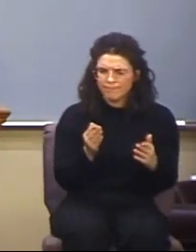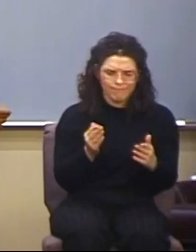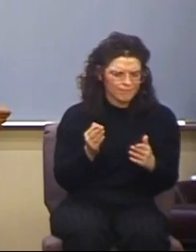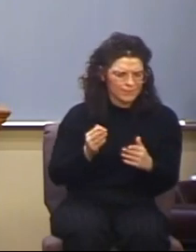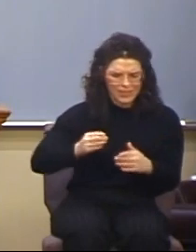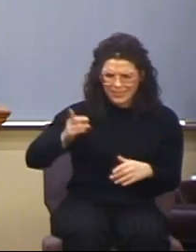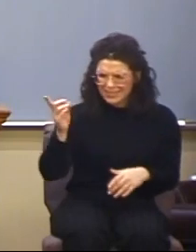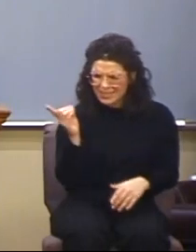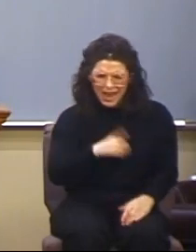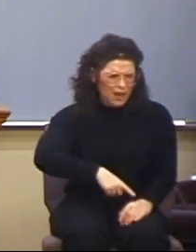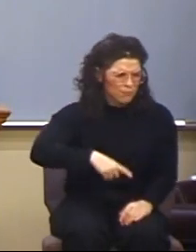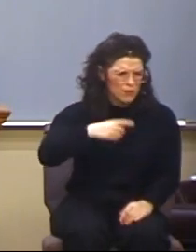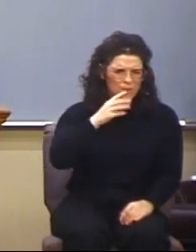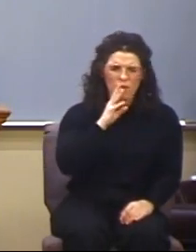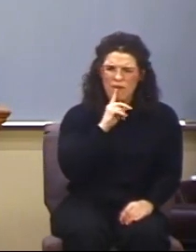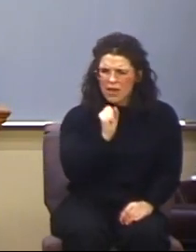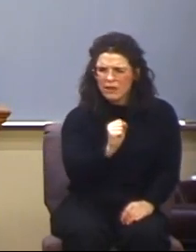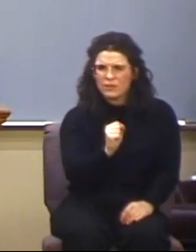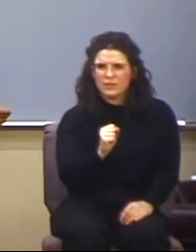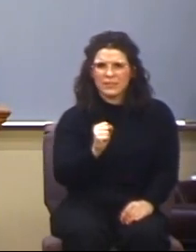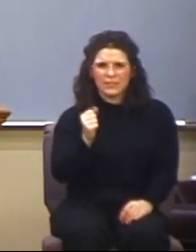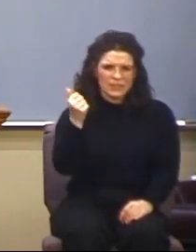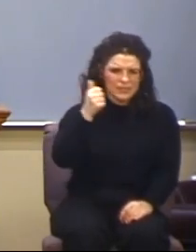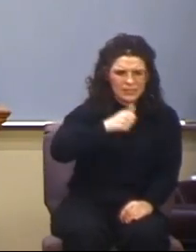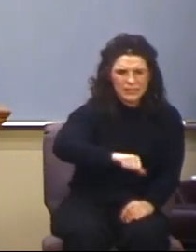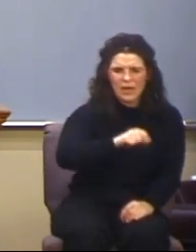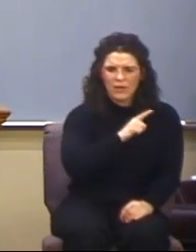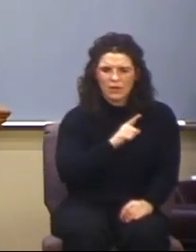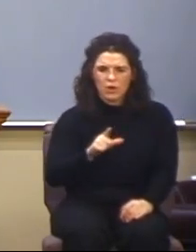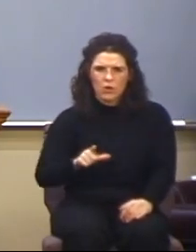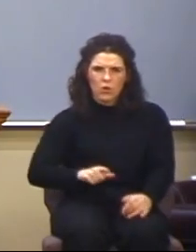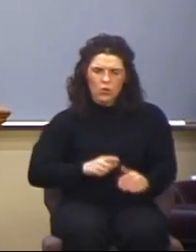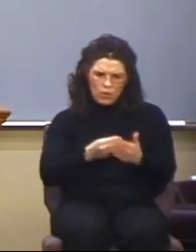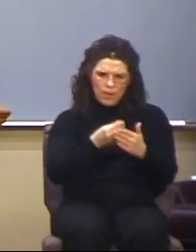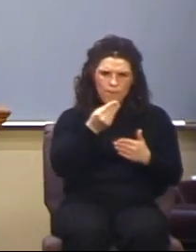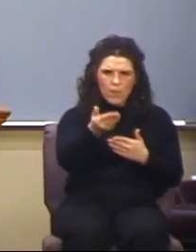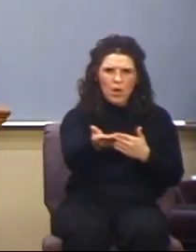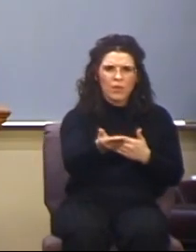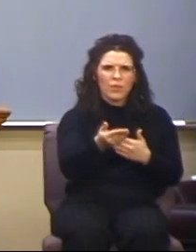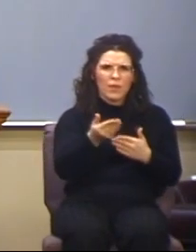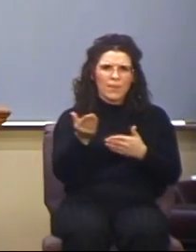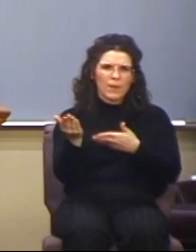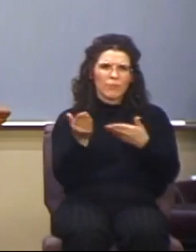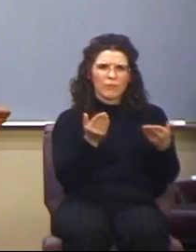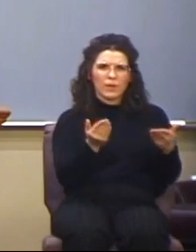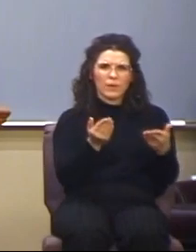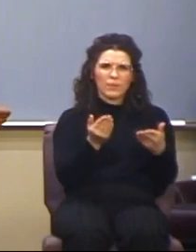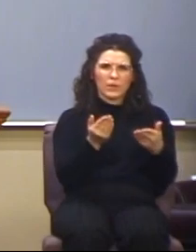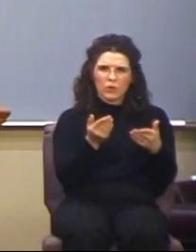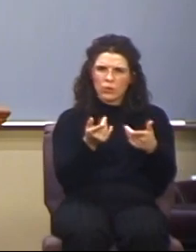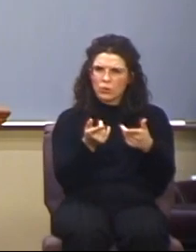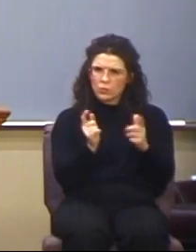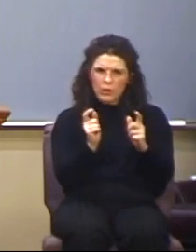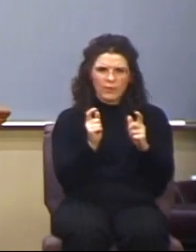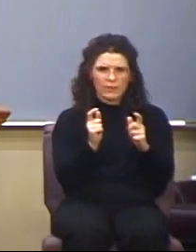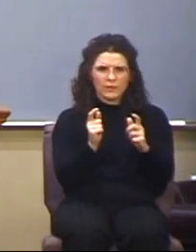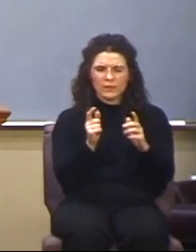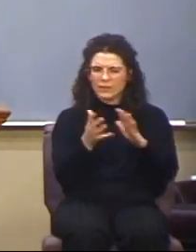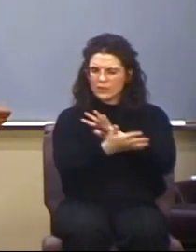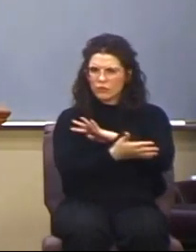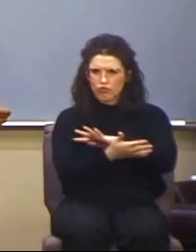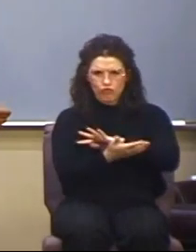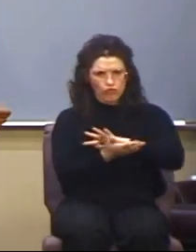even denying the Lord that bought them and bring upon themselves swift destruction. So,